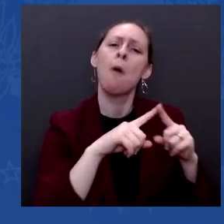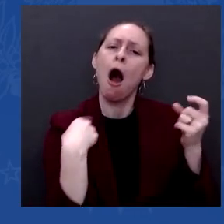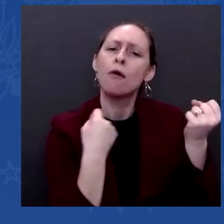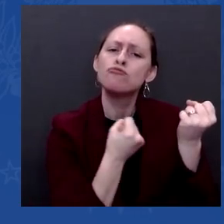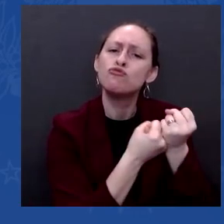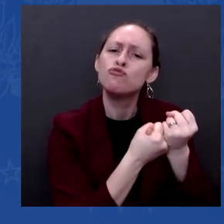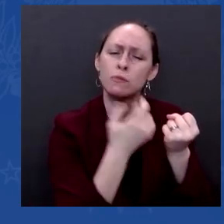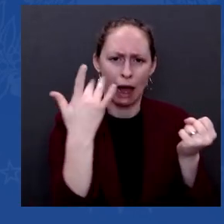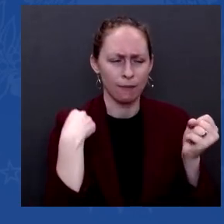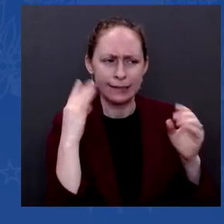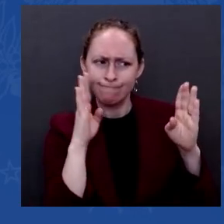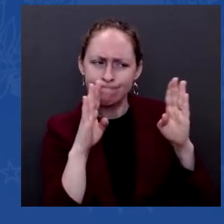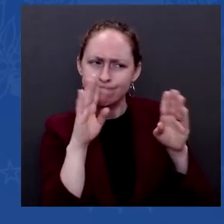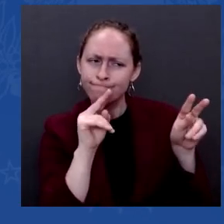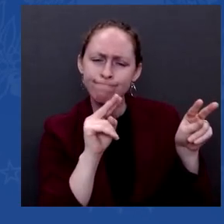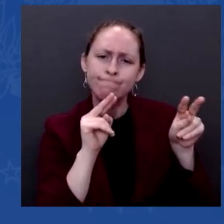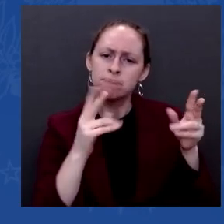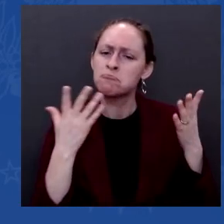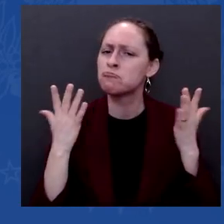Maureen, USA Today.